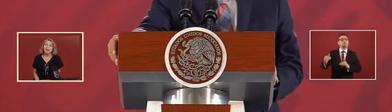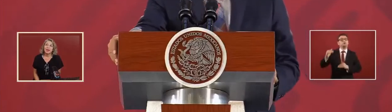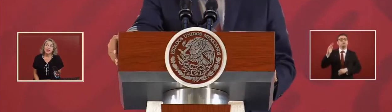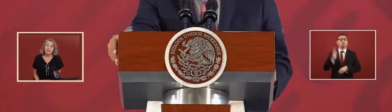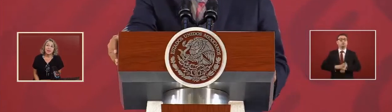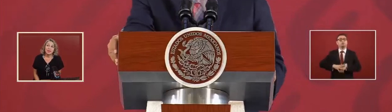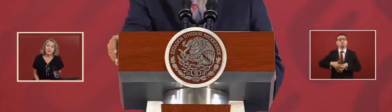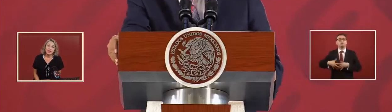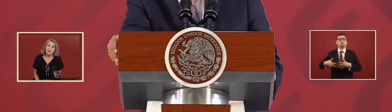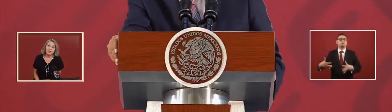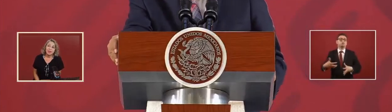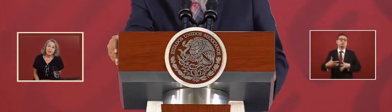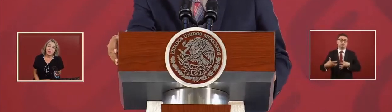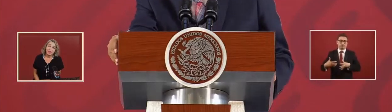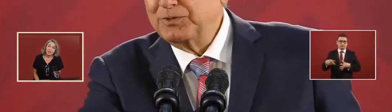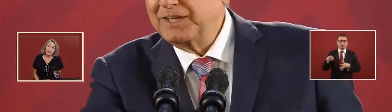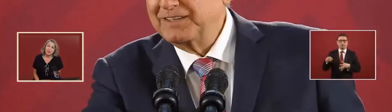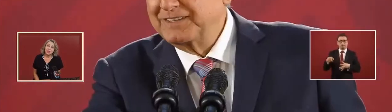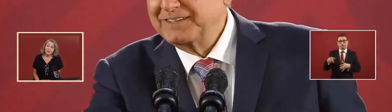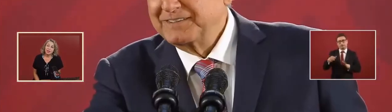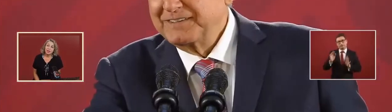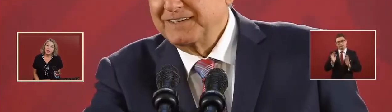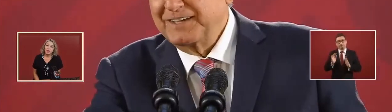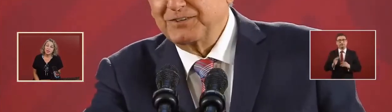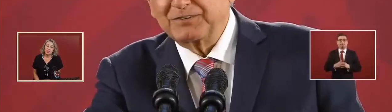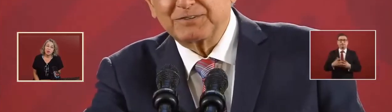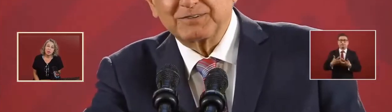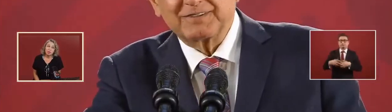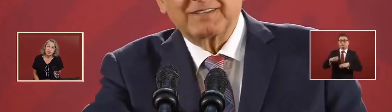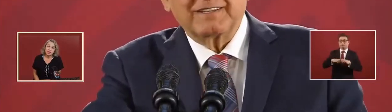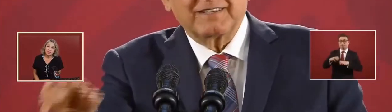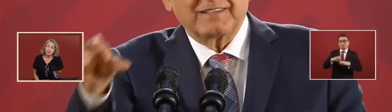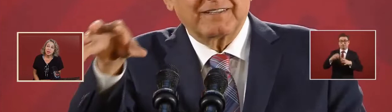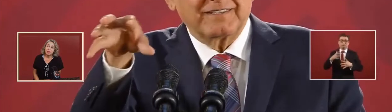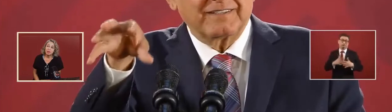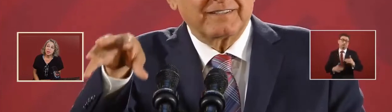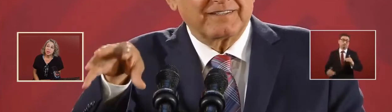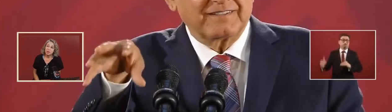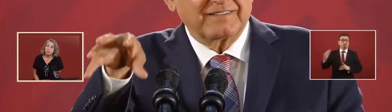oh the pre the potent